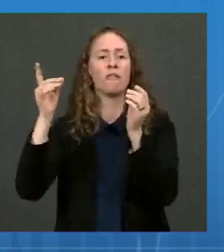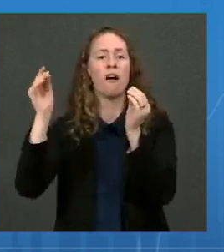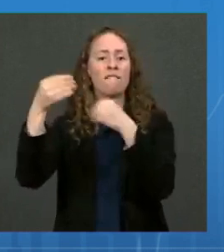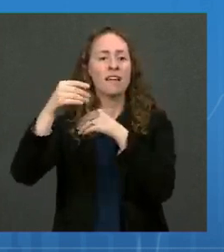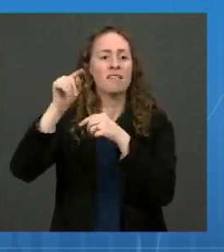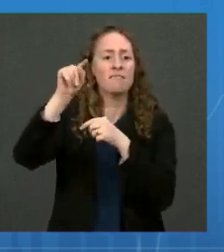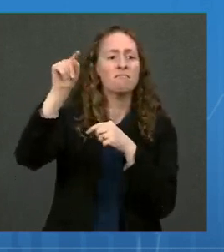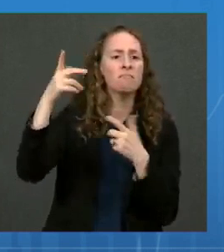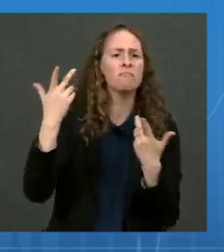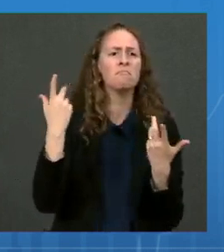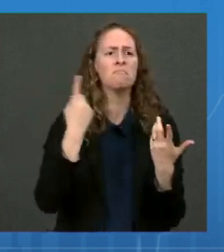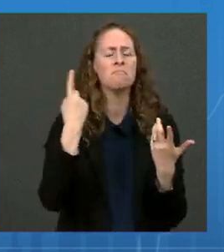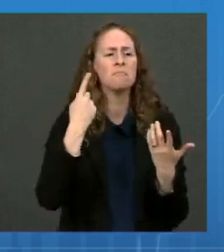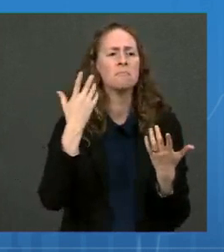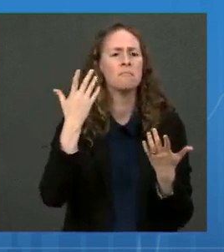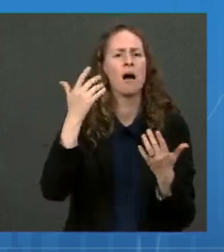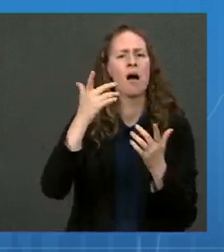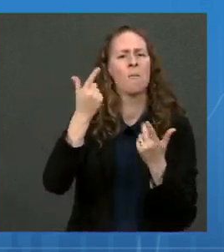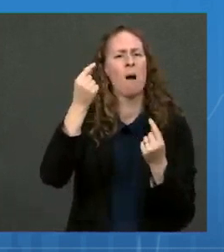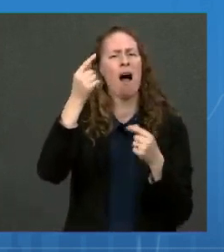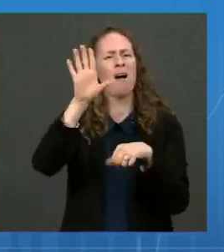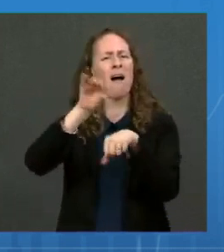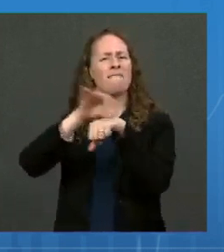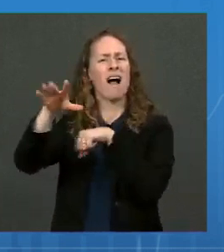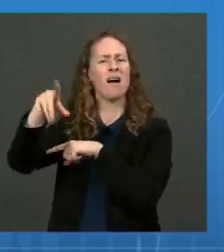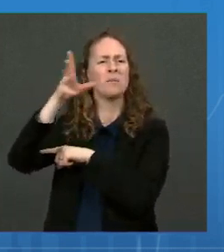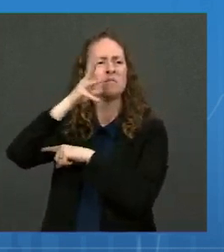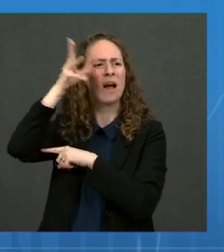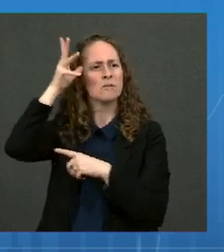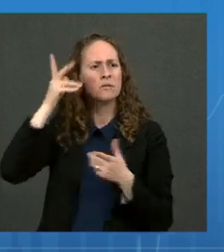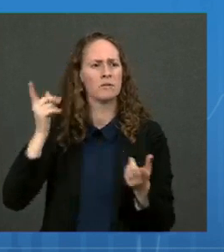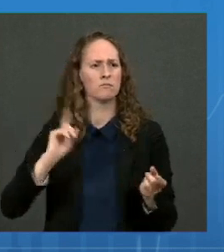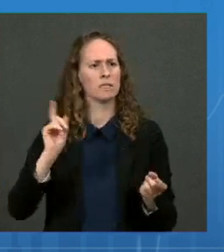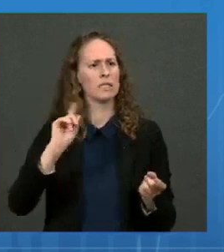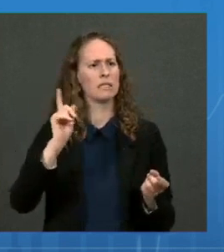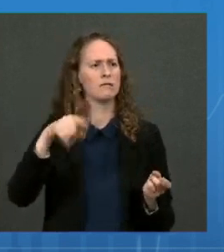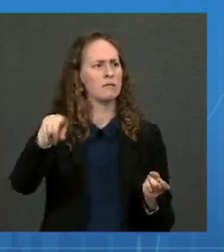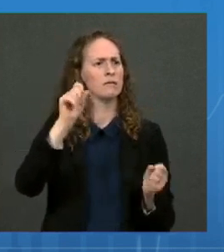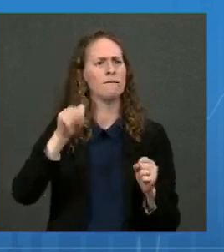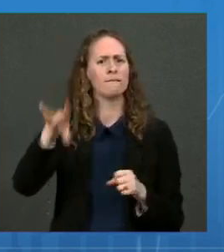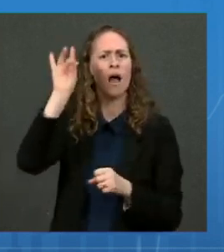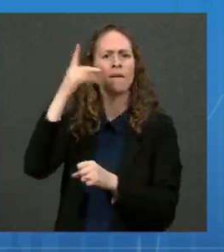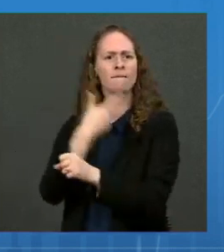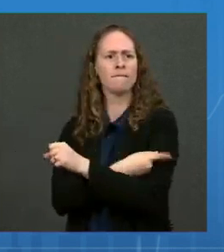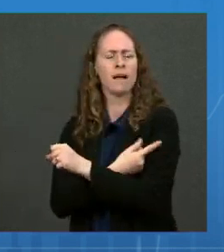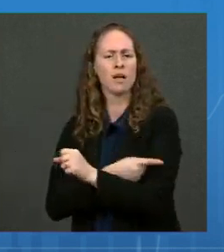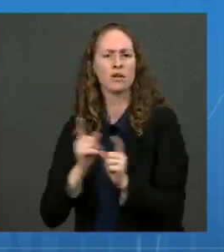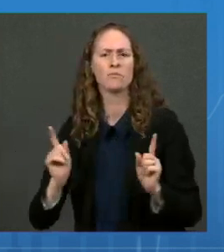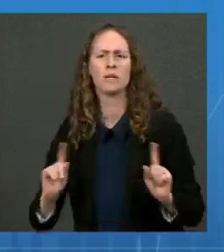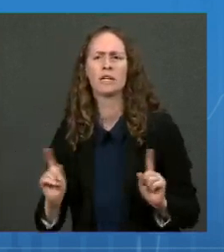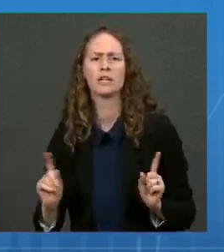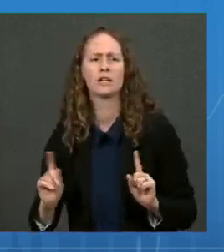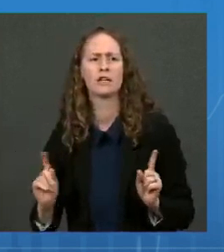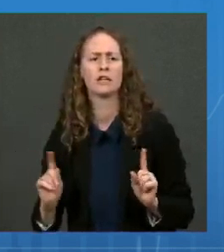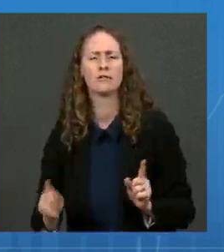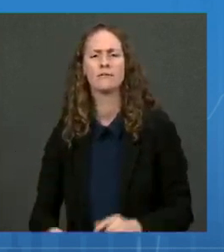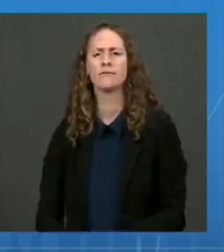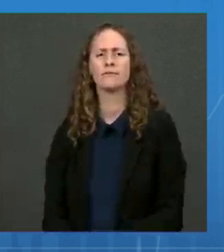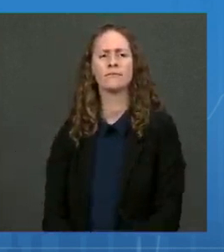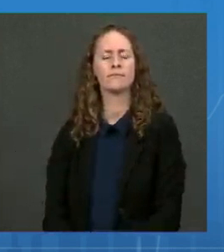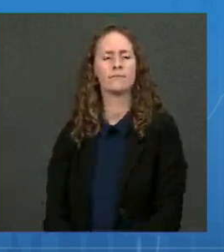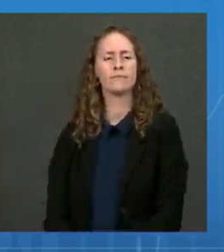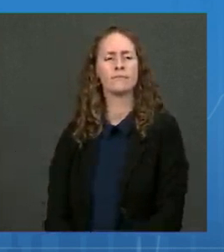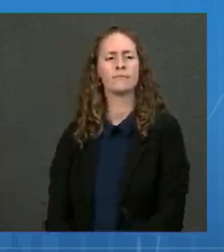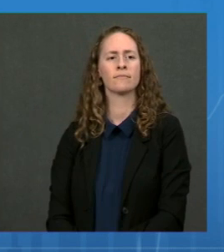for parents about what to expect? Where will those how will kids get vaccinated? Where will they get vaccinated? That's a good question. And we actually just